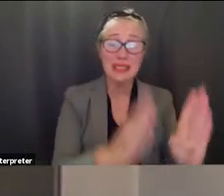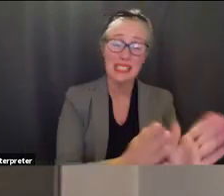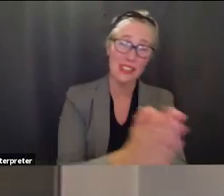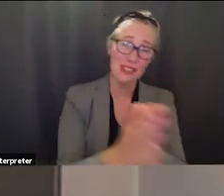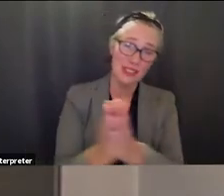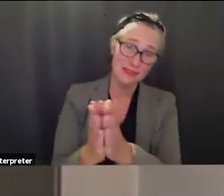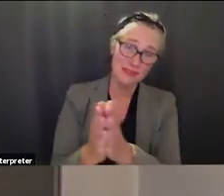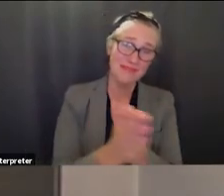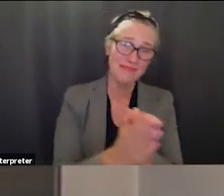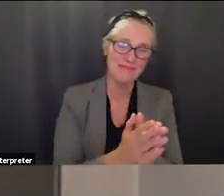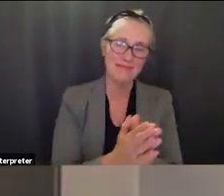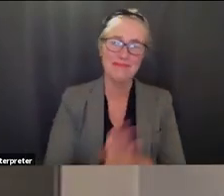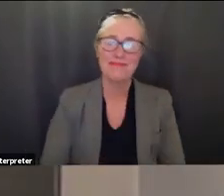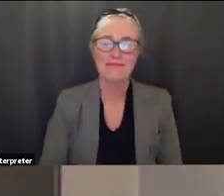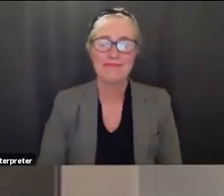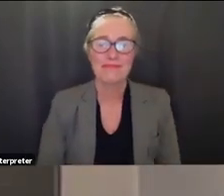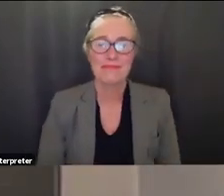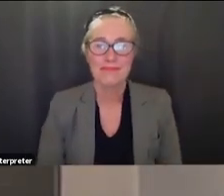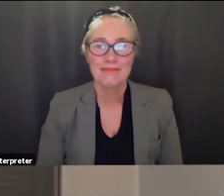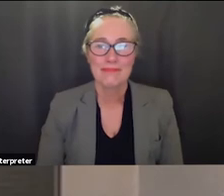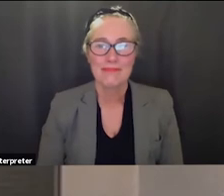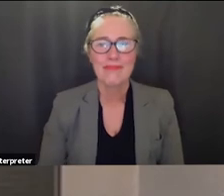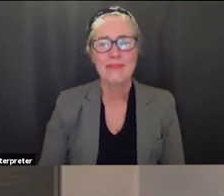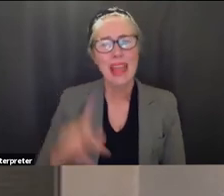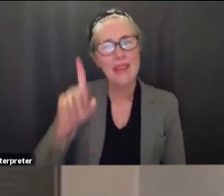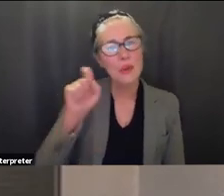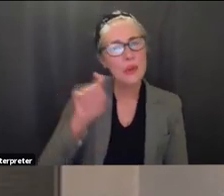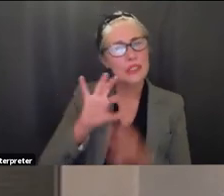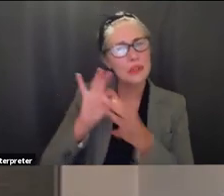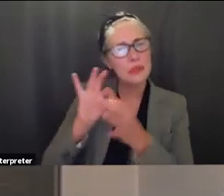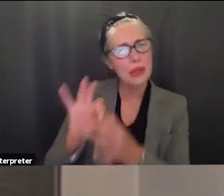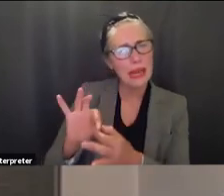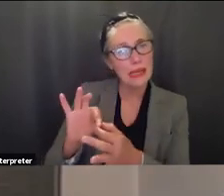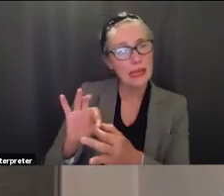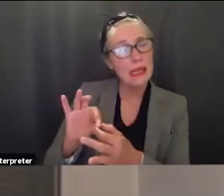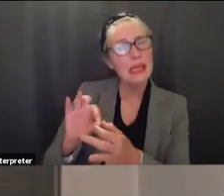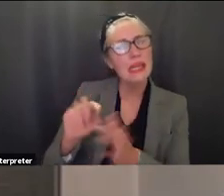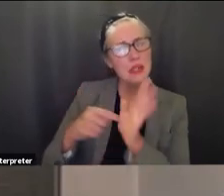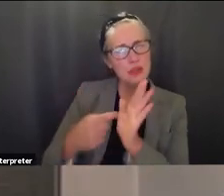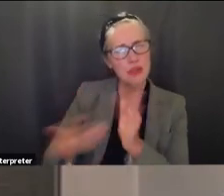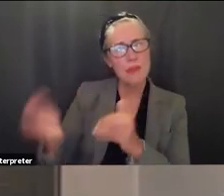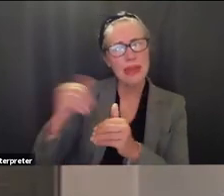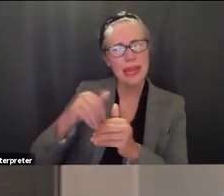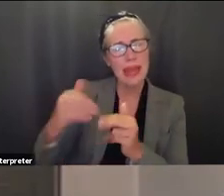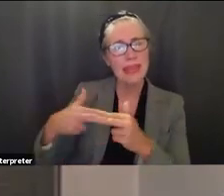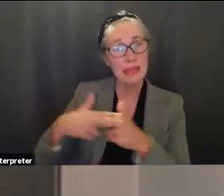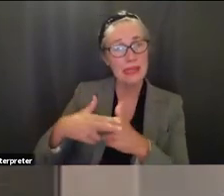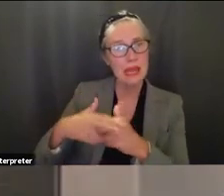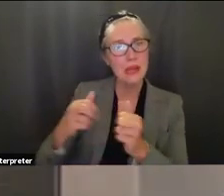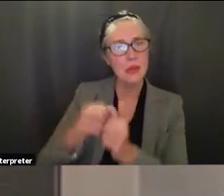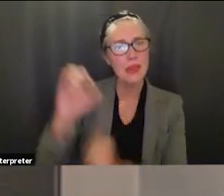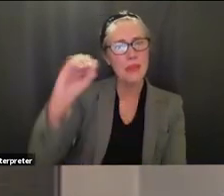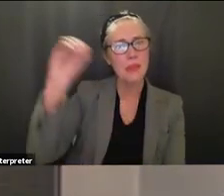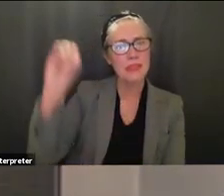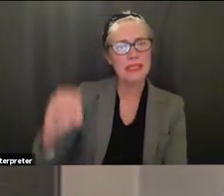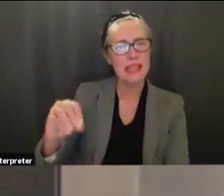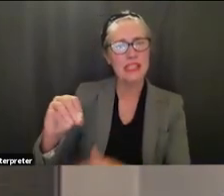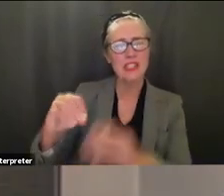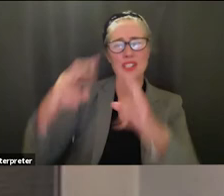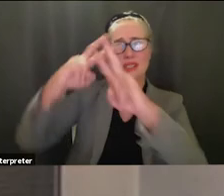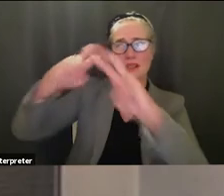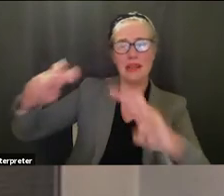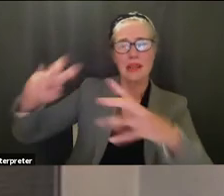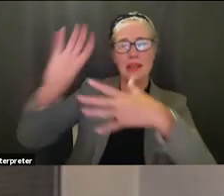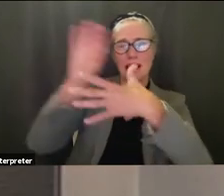and then i have a question regarding if you can bring back the slide what it shows the percentages one